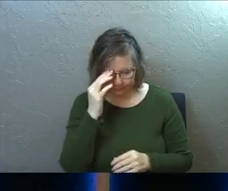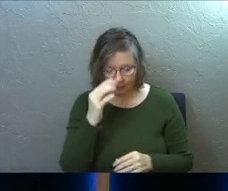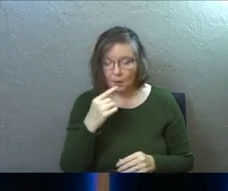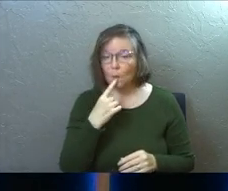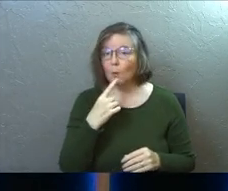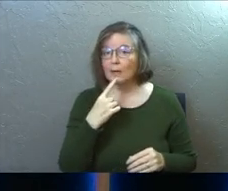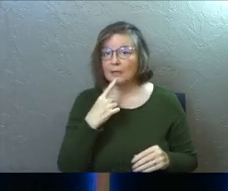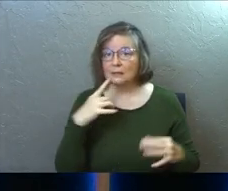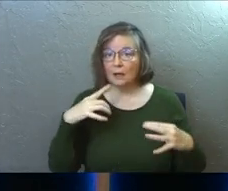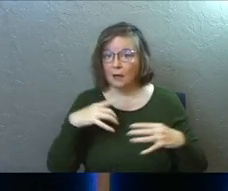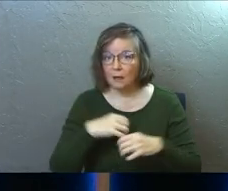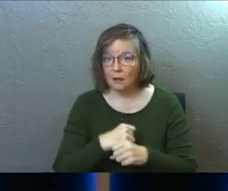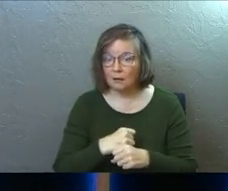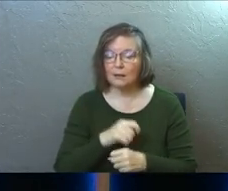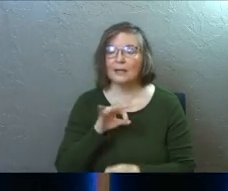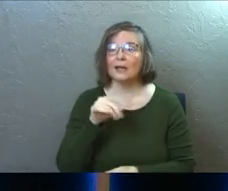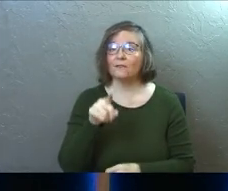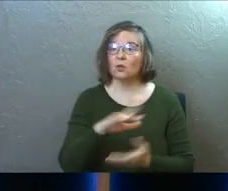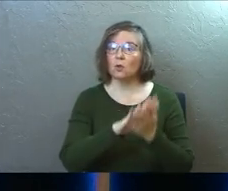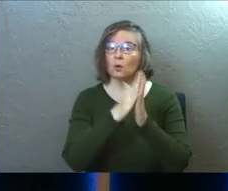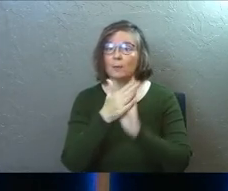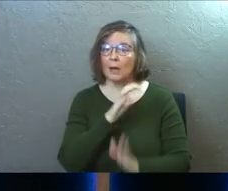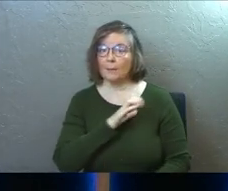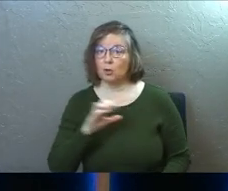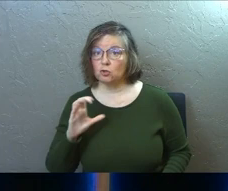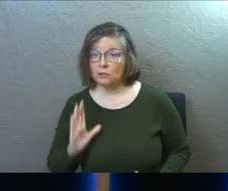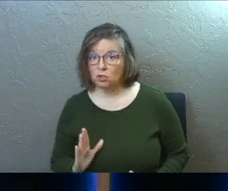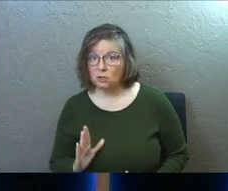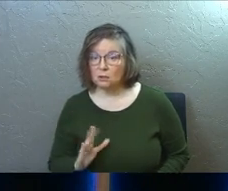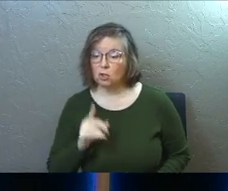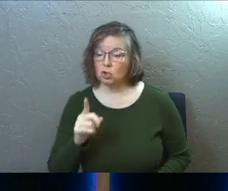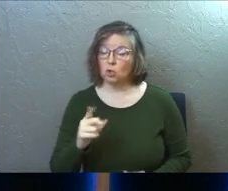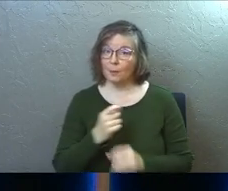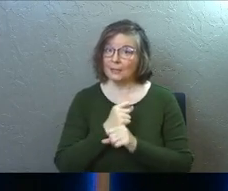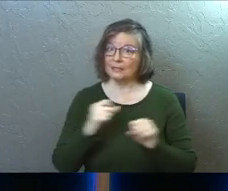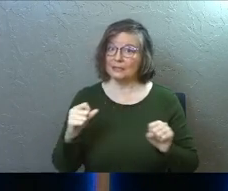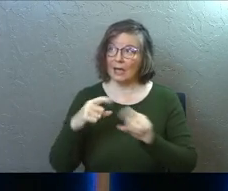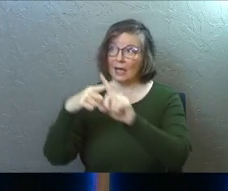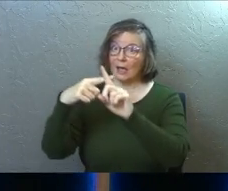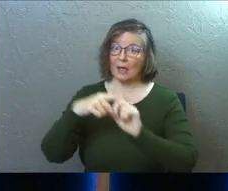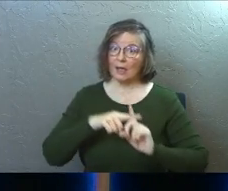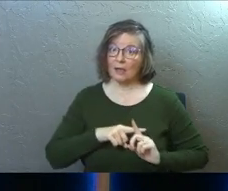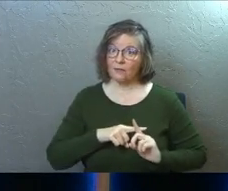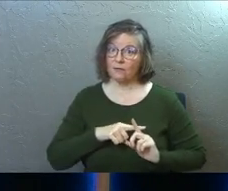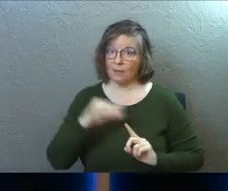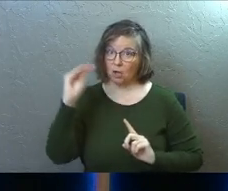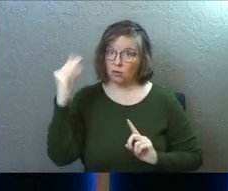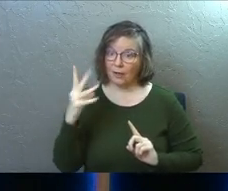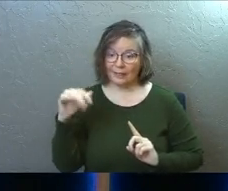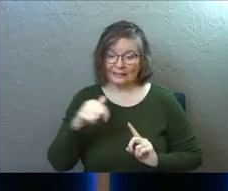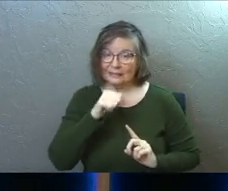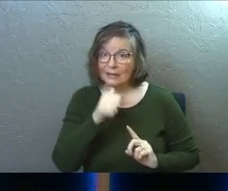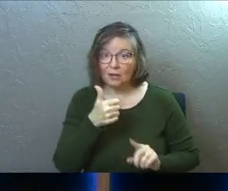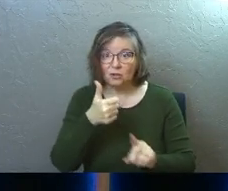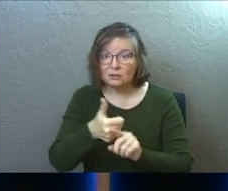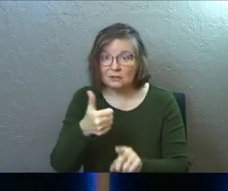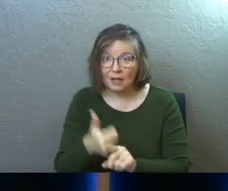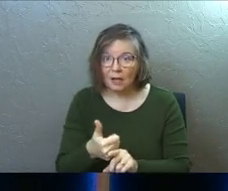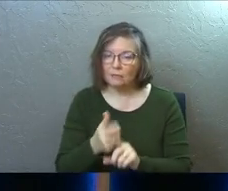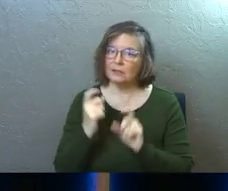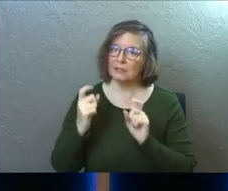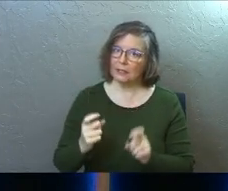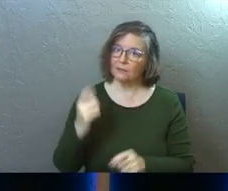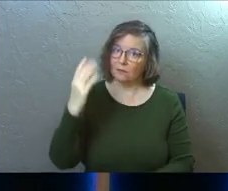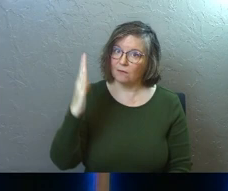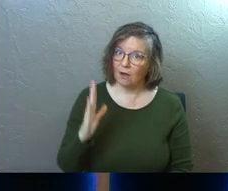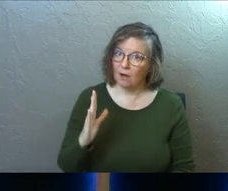What he's saying is that if you've become a Christian and you've been saved by grace, like this is not of yourselves. It is a